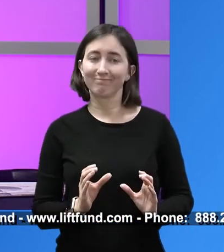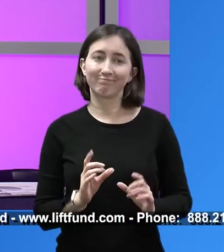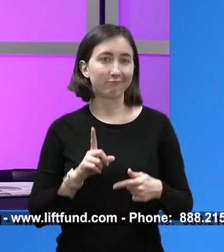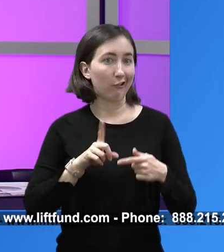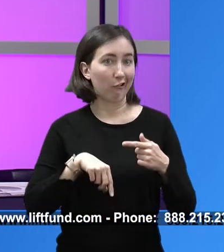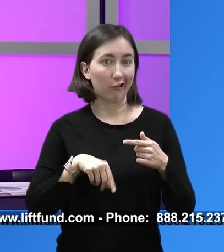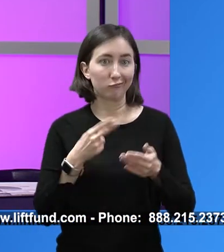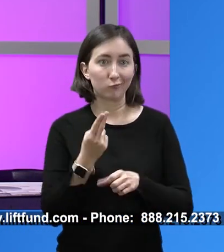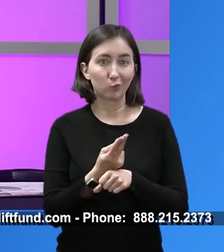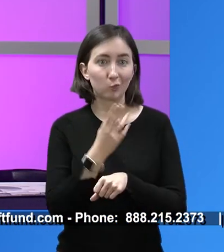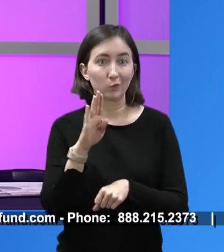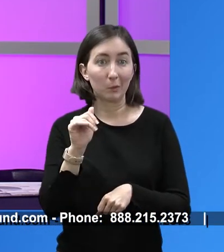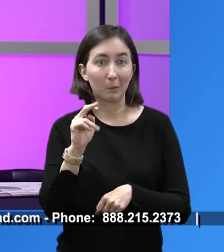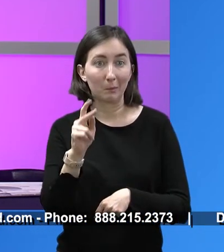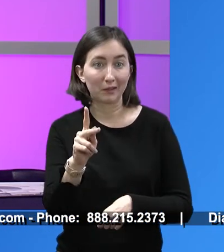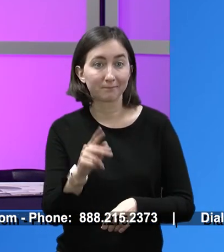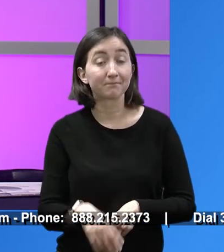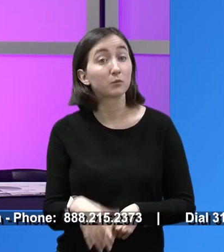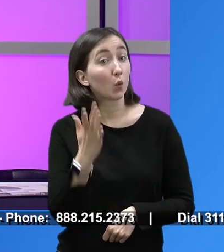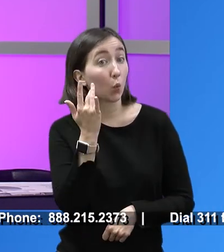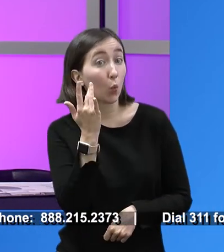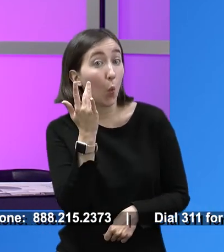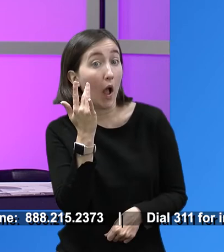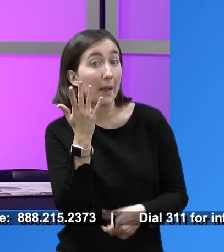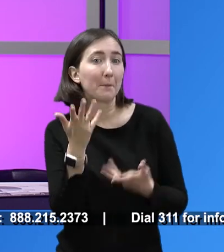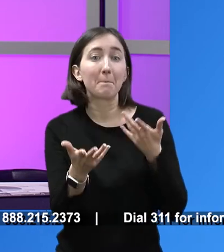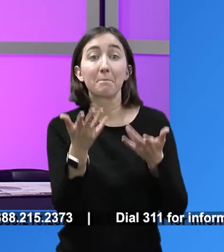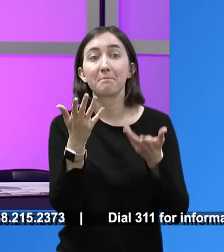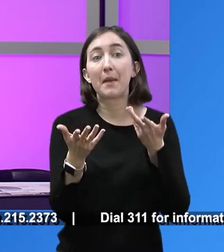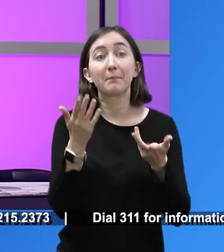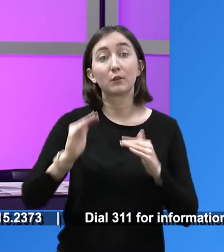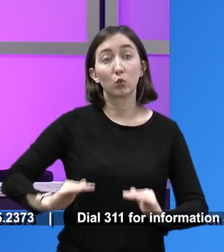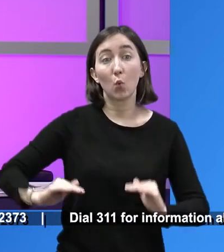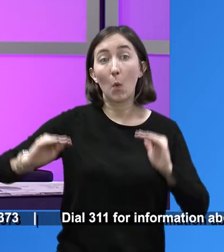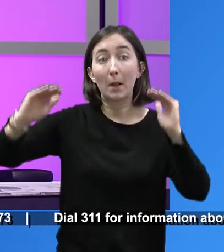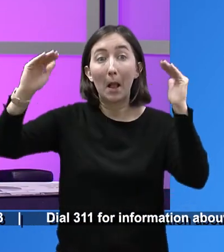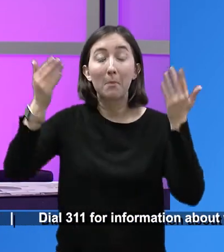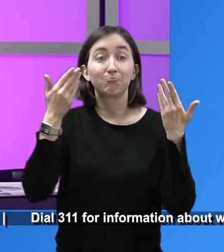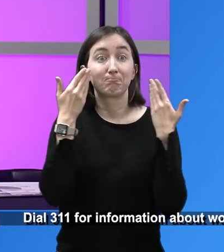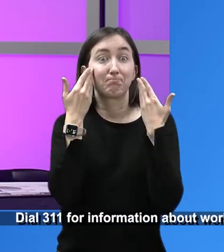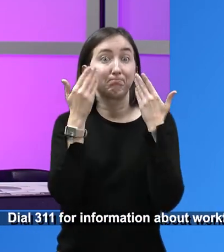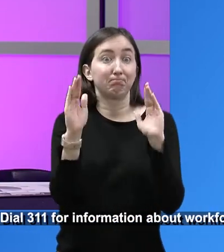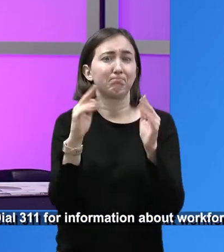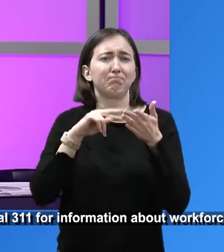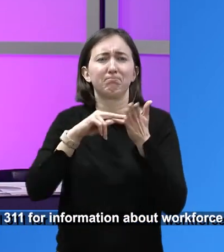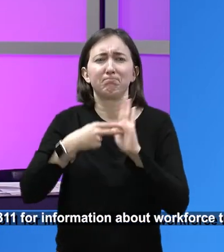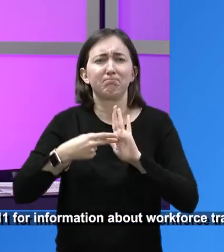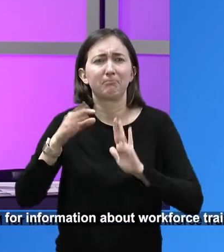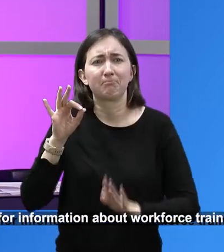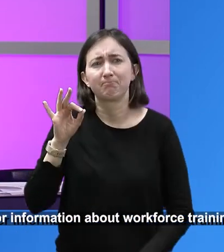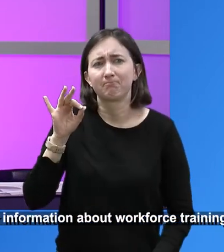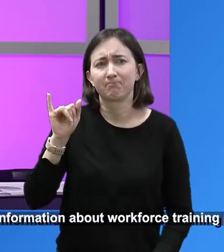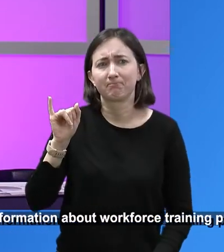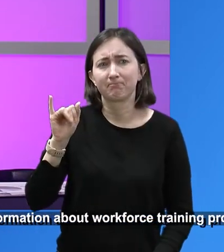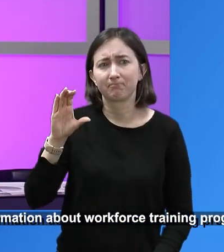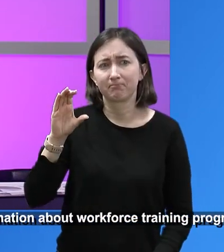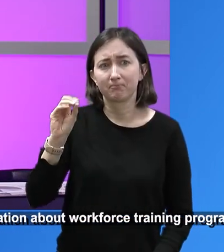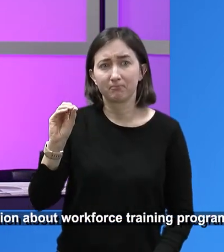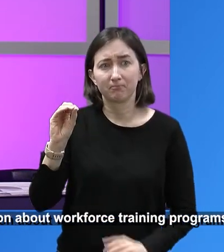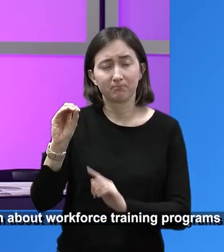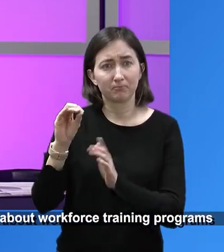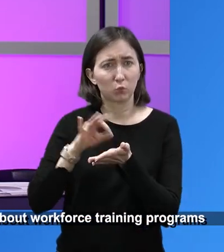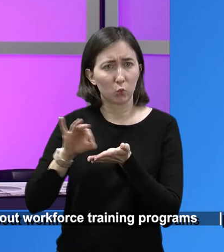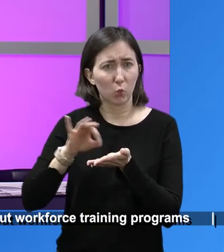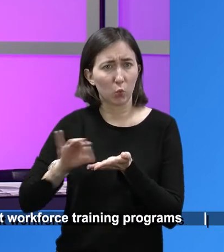we weren't taught when we were younger about our FICO scores, for example. Our FICO scores run our lives. If you